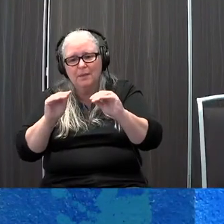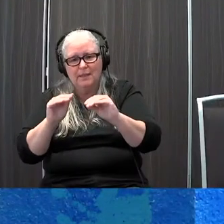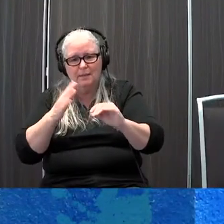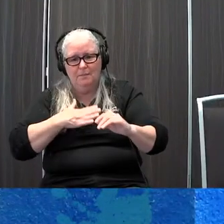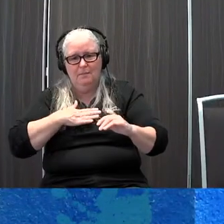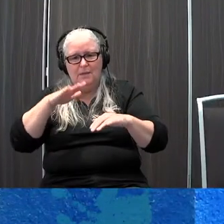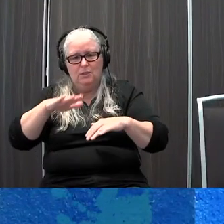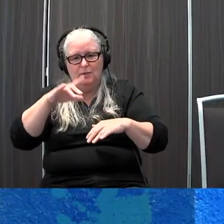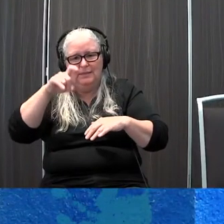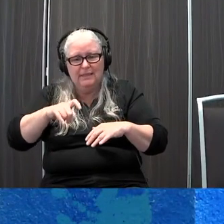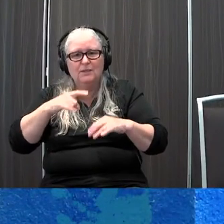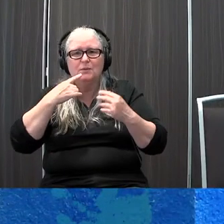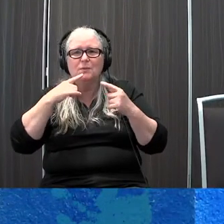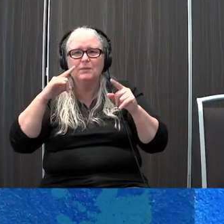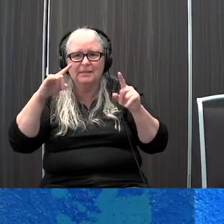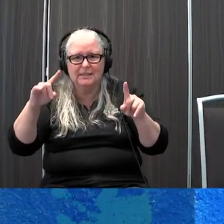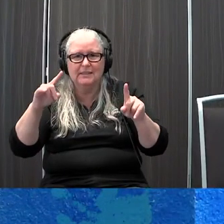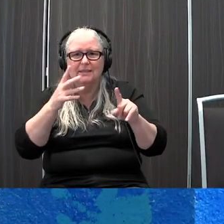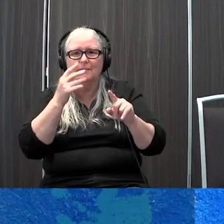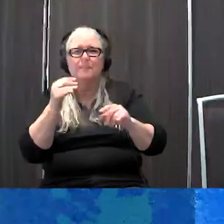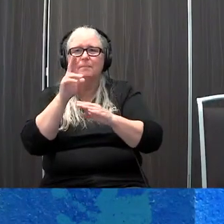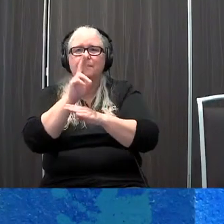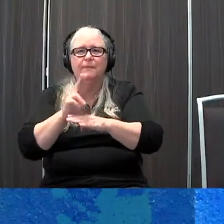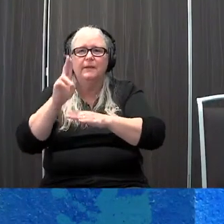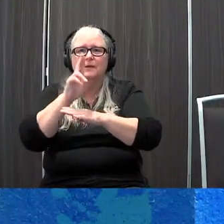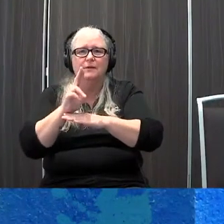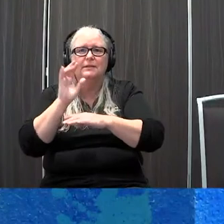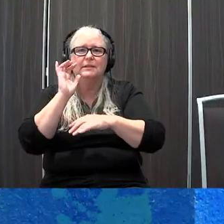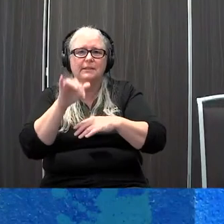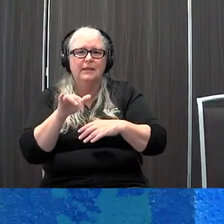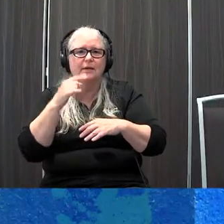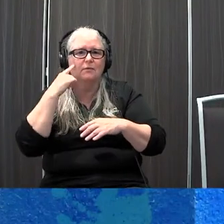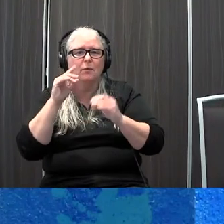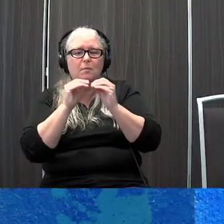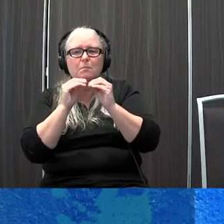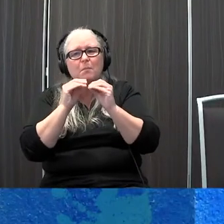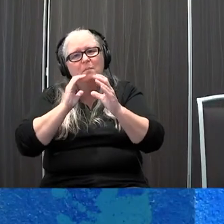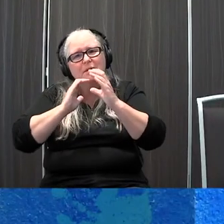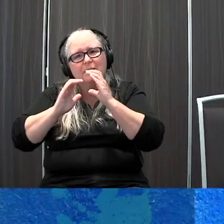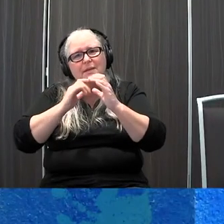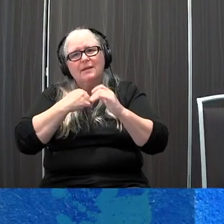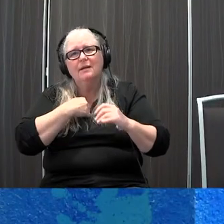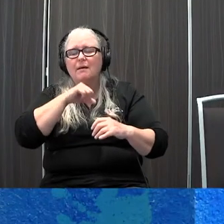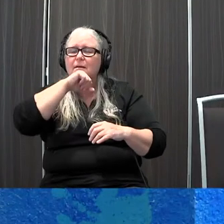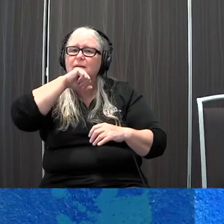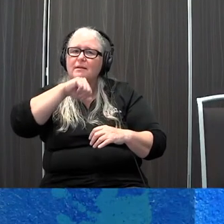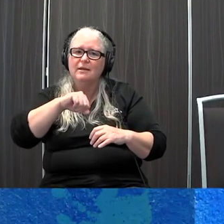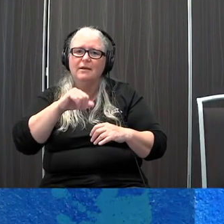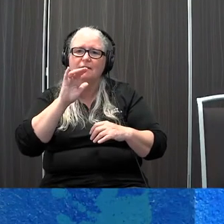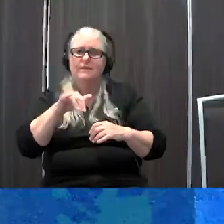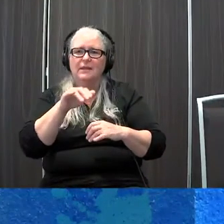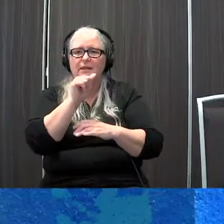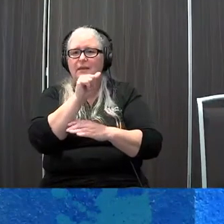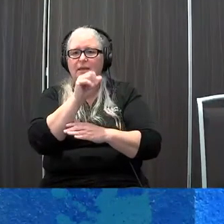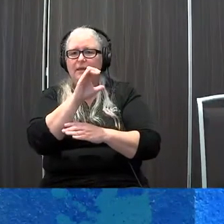succeed in using this for greater communication I love the practical AAC